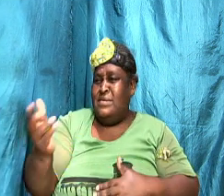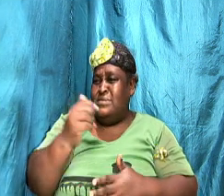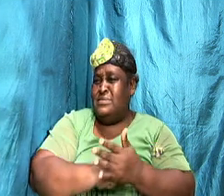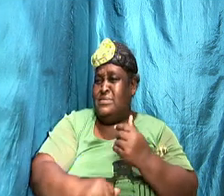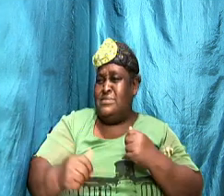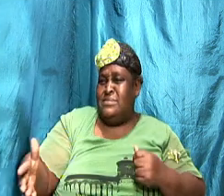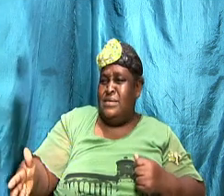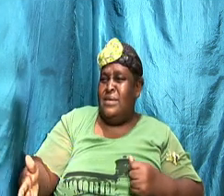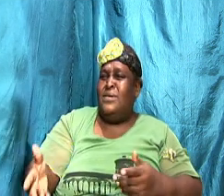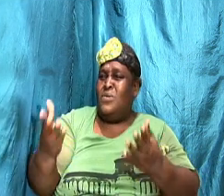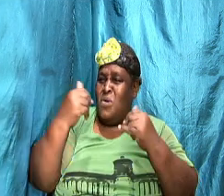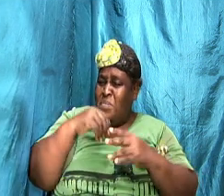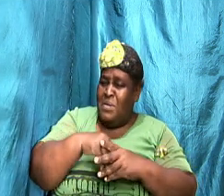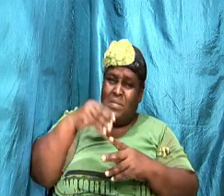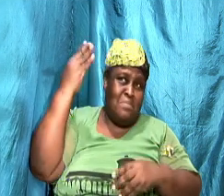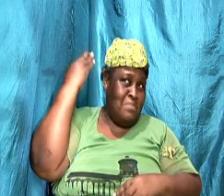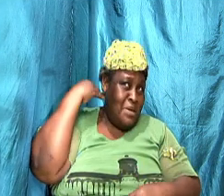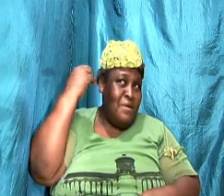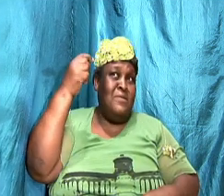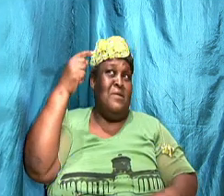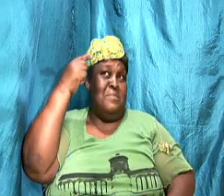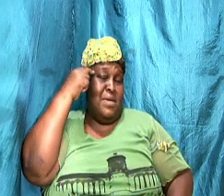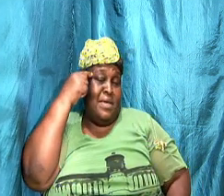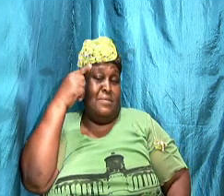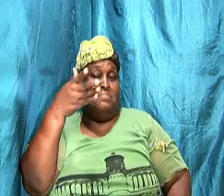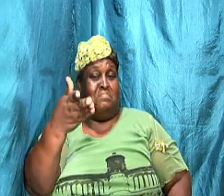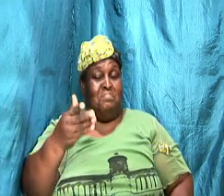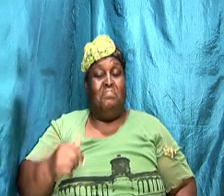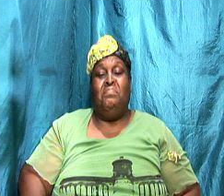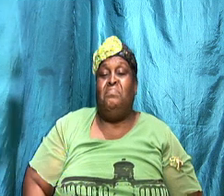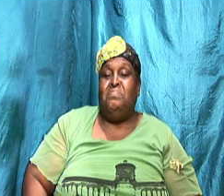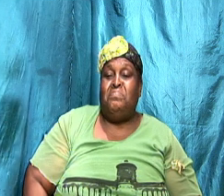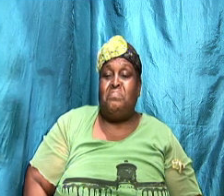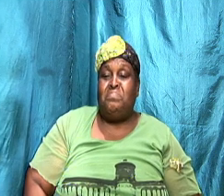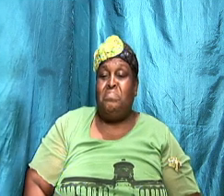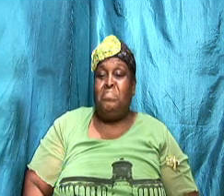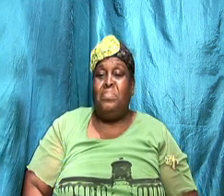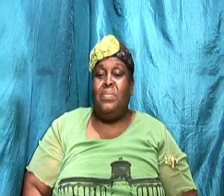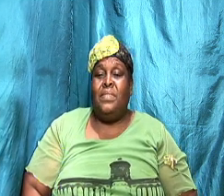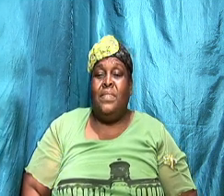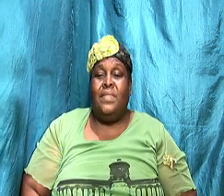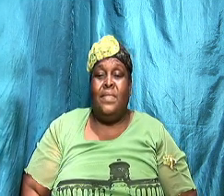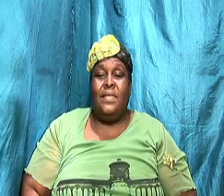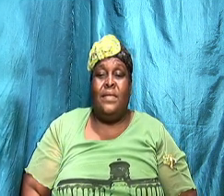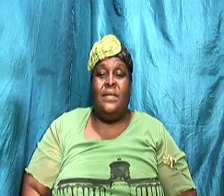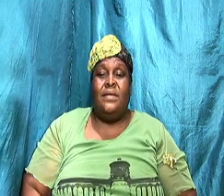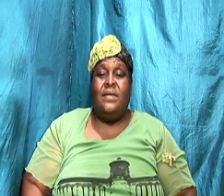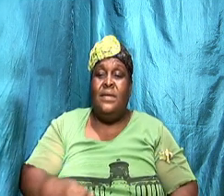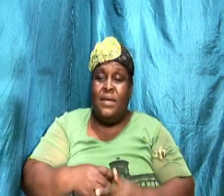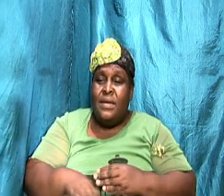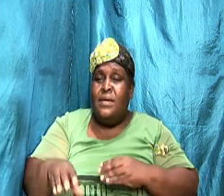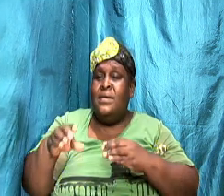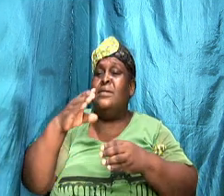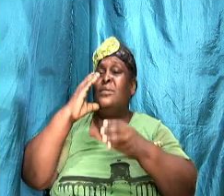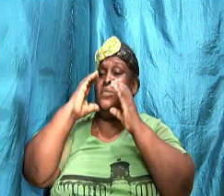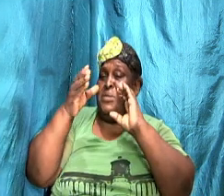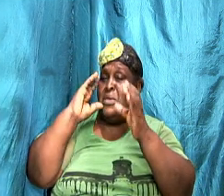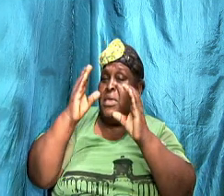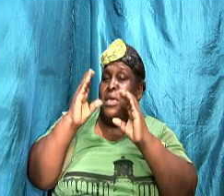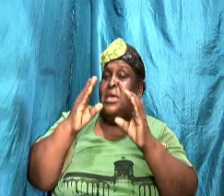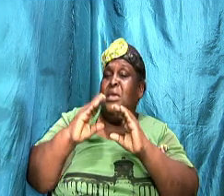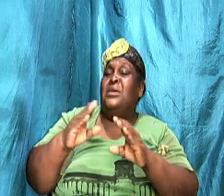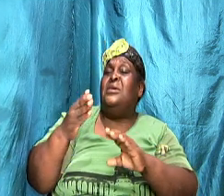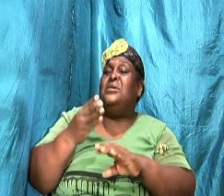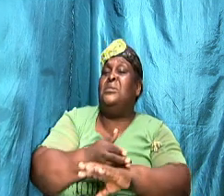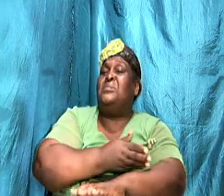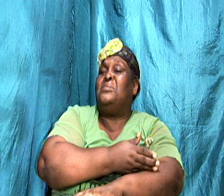mind. So we have to know, in order to keep the discussion productive, we have